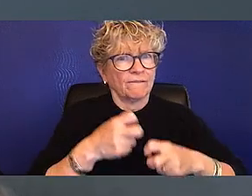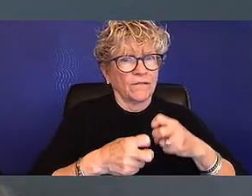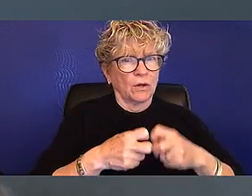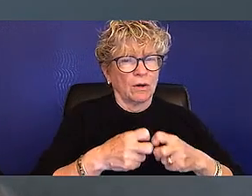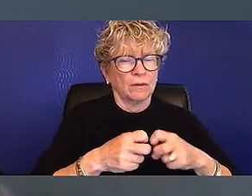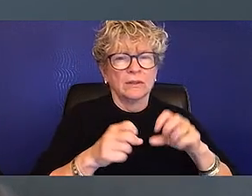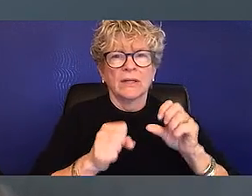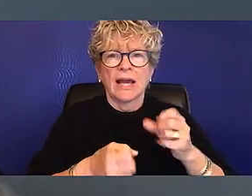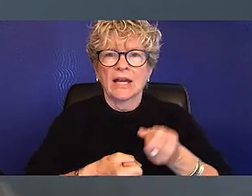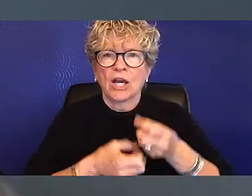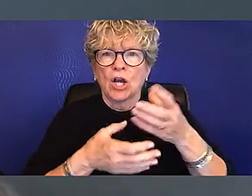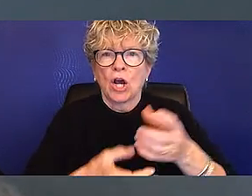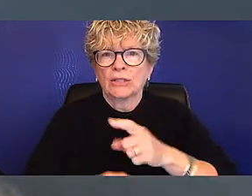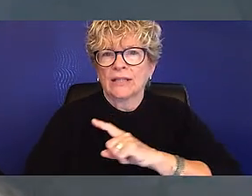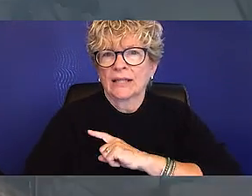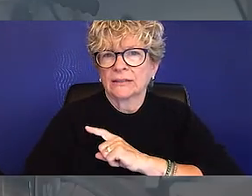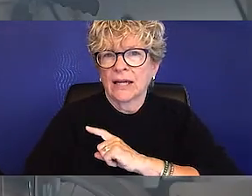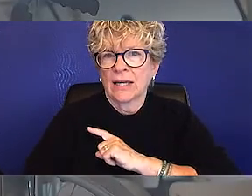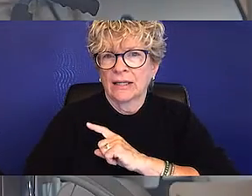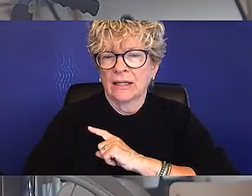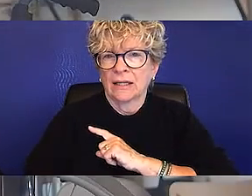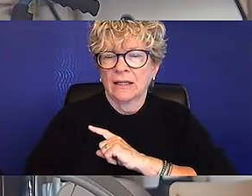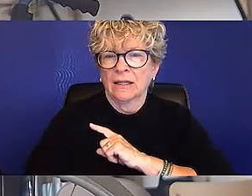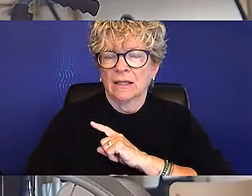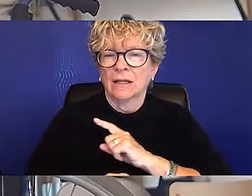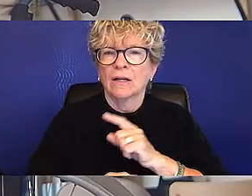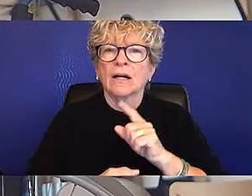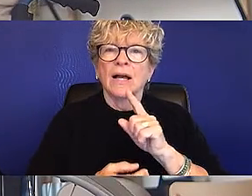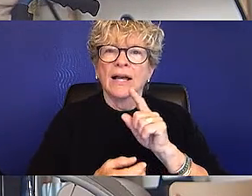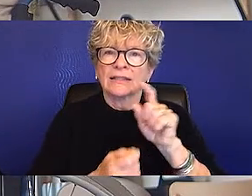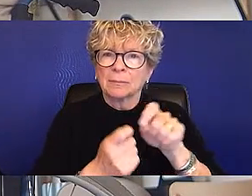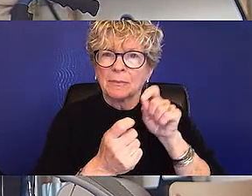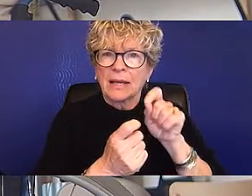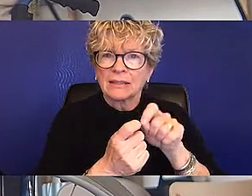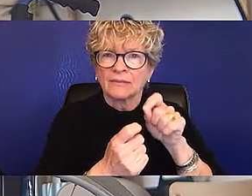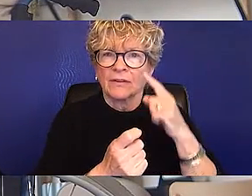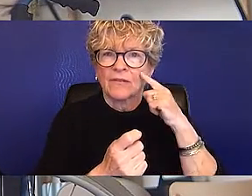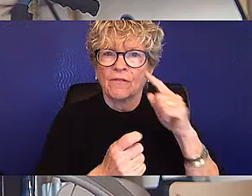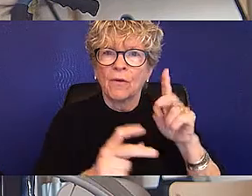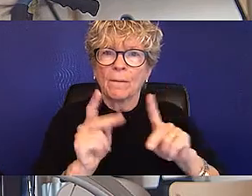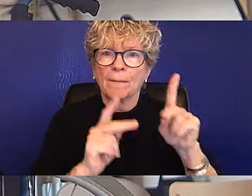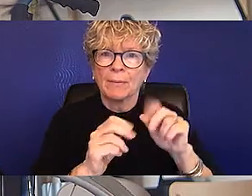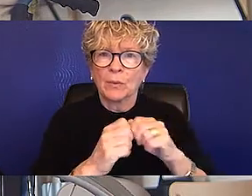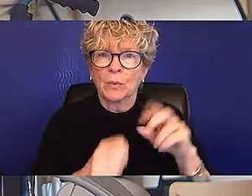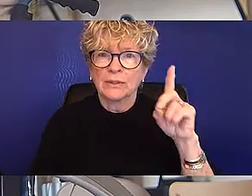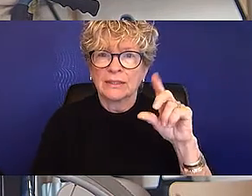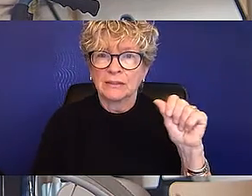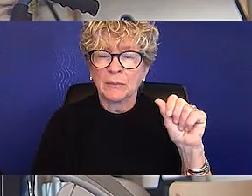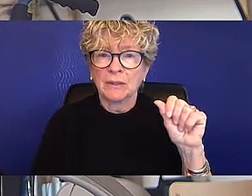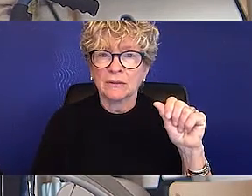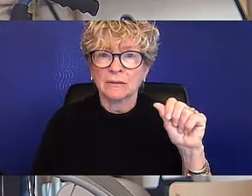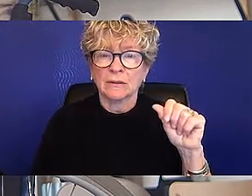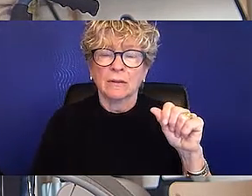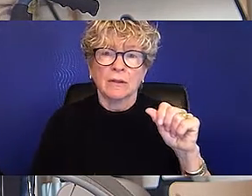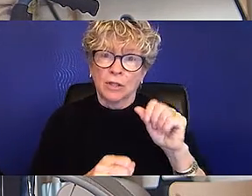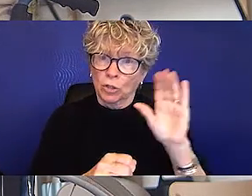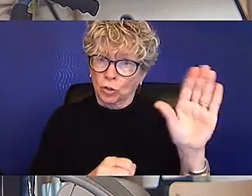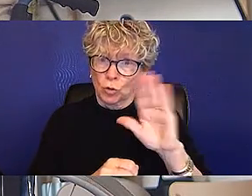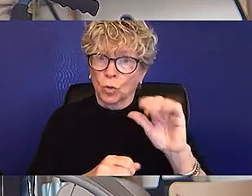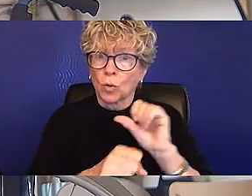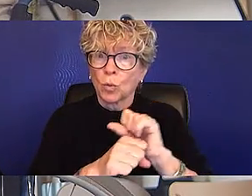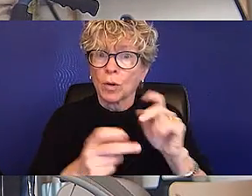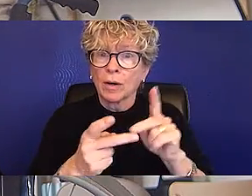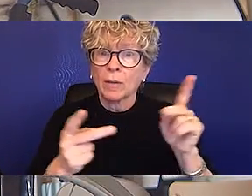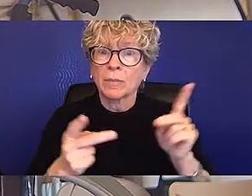difficult and can provoke anxiety. It can be especially difficult for people with disabilities. Is your